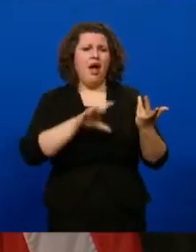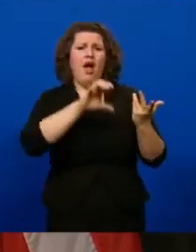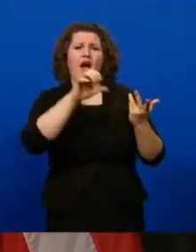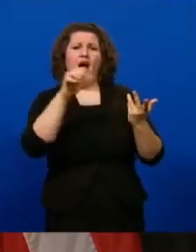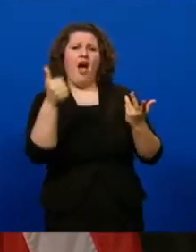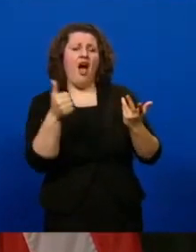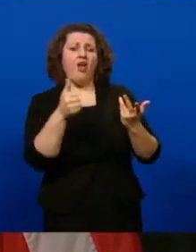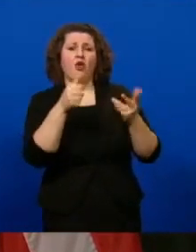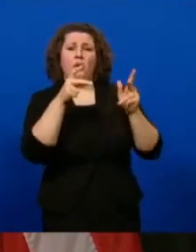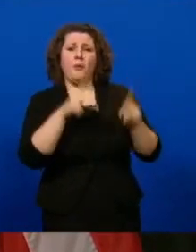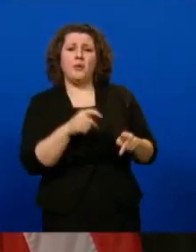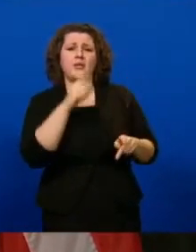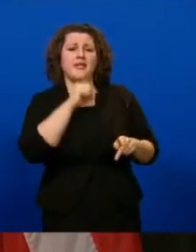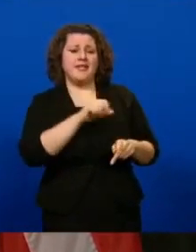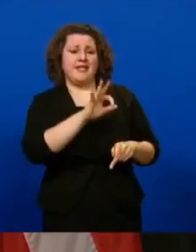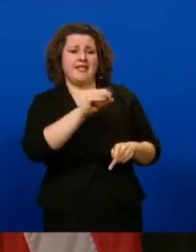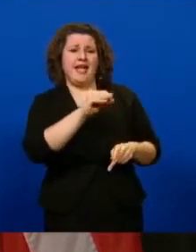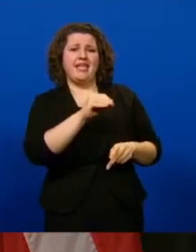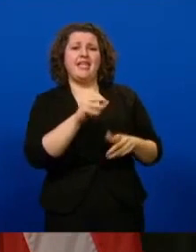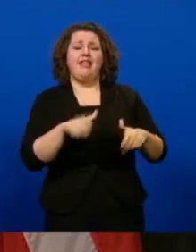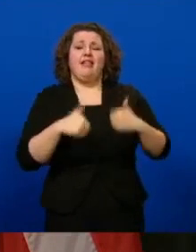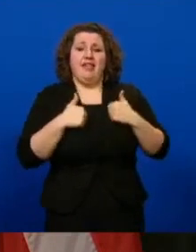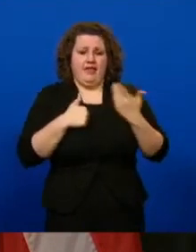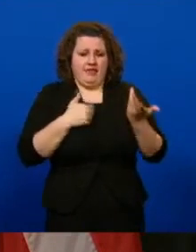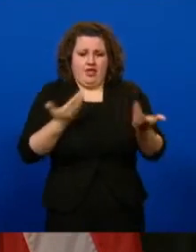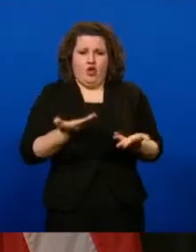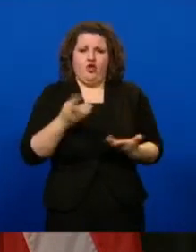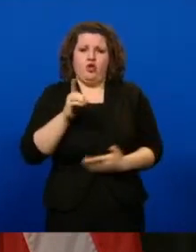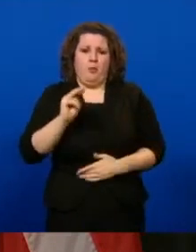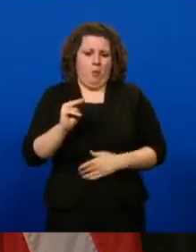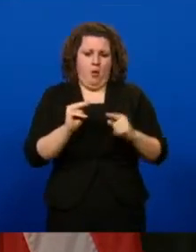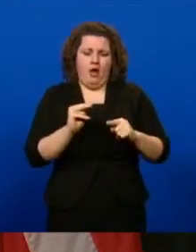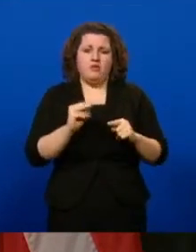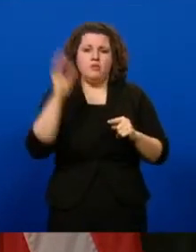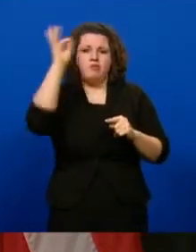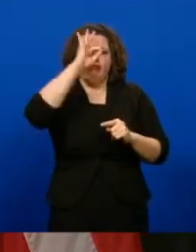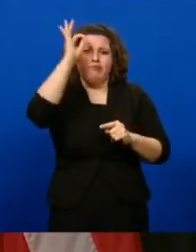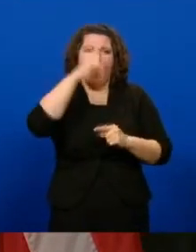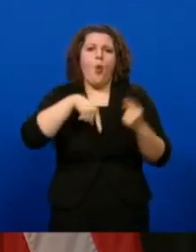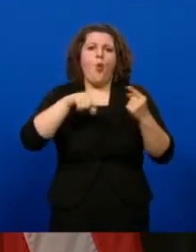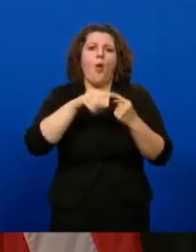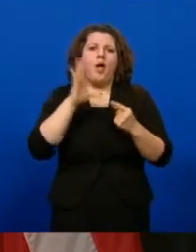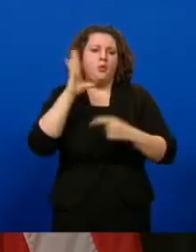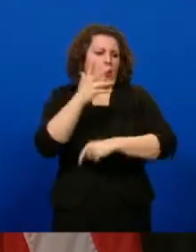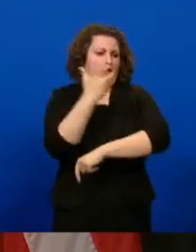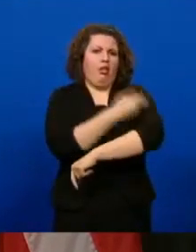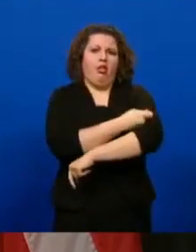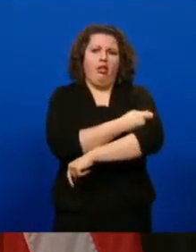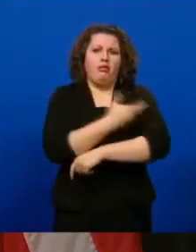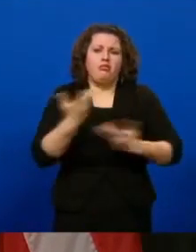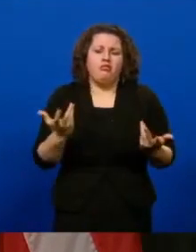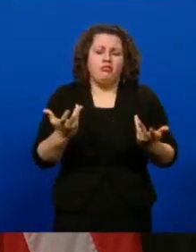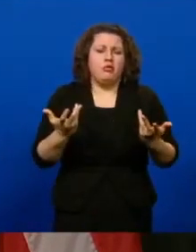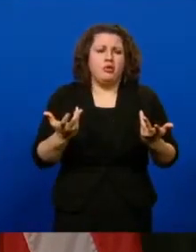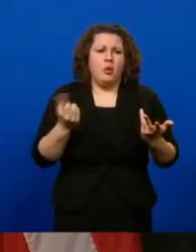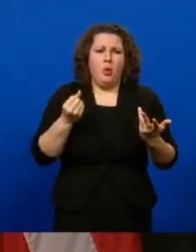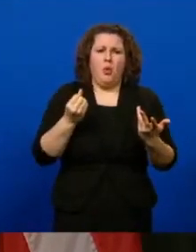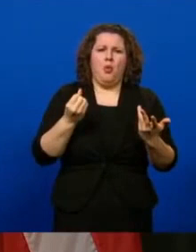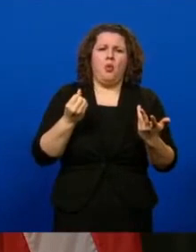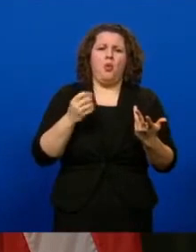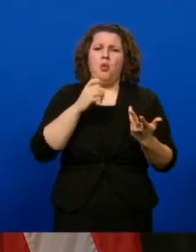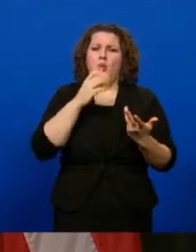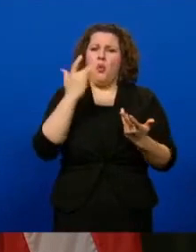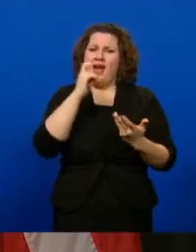-old who lives in a congregate setting in Des Moines has no idea. Why is it not being applied